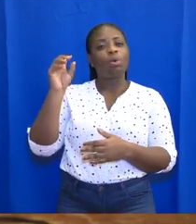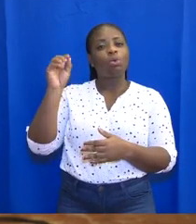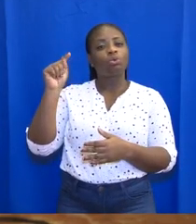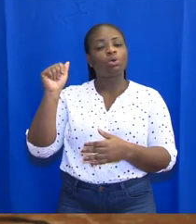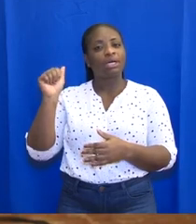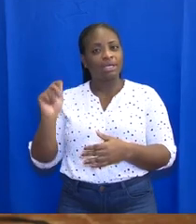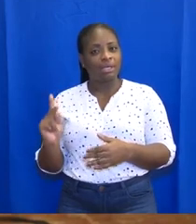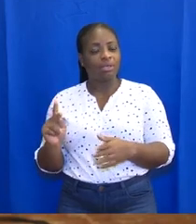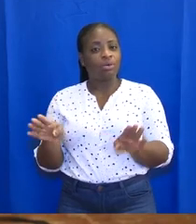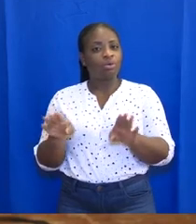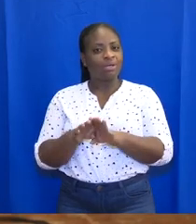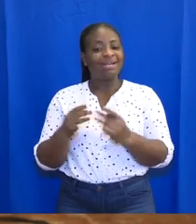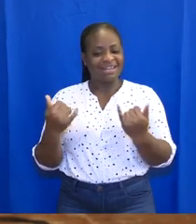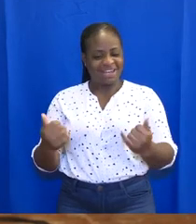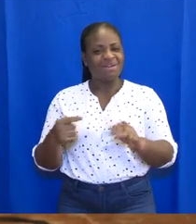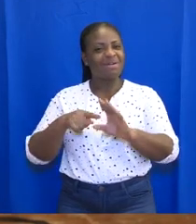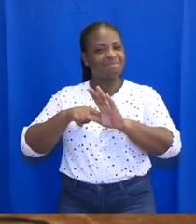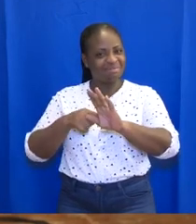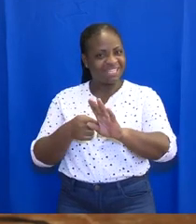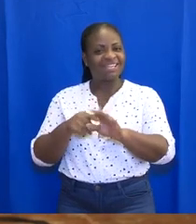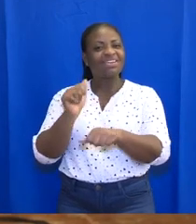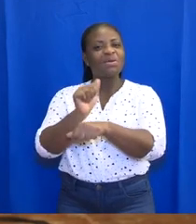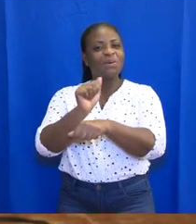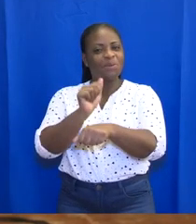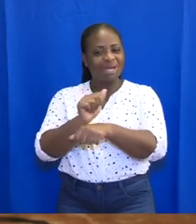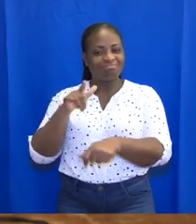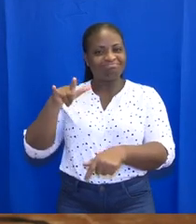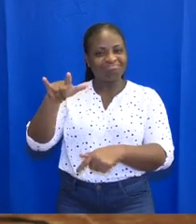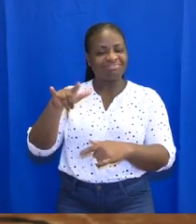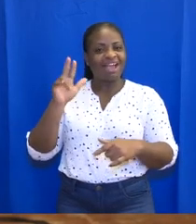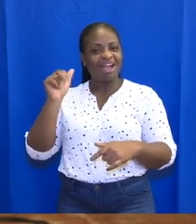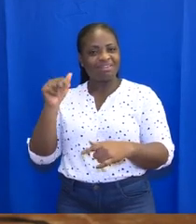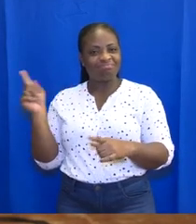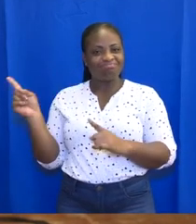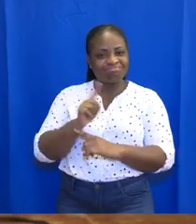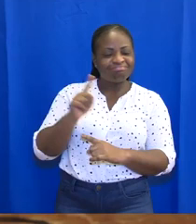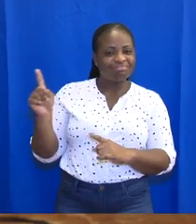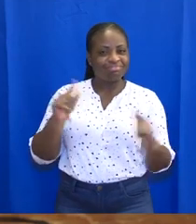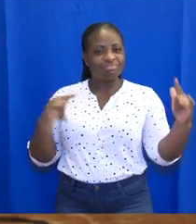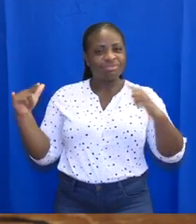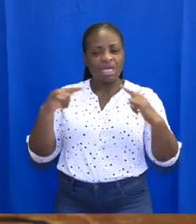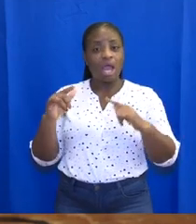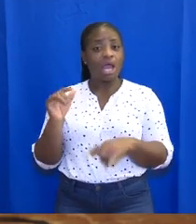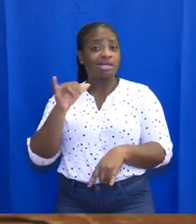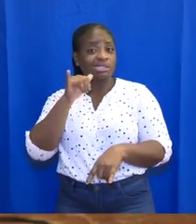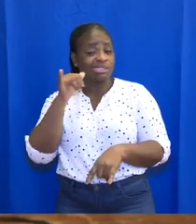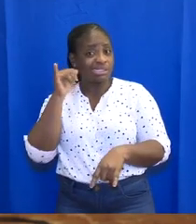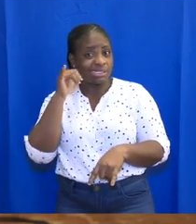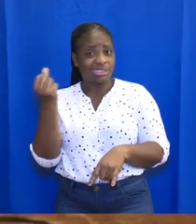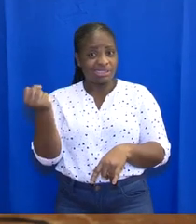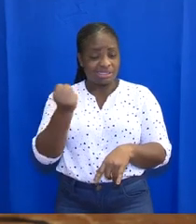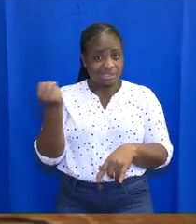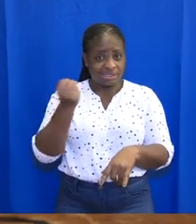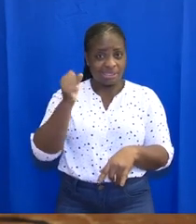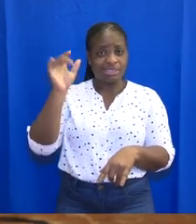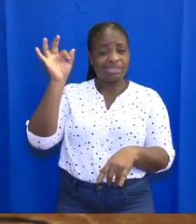its closure have again commenced flights to and from Accra. As of yesterday, Saturday 19